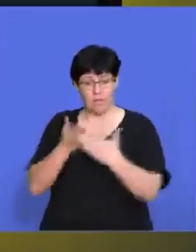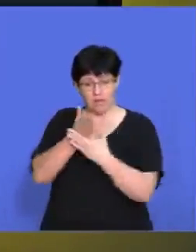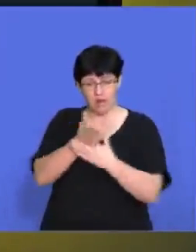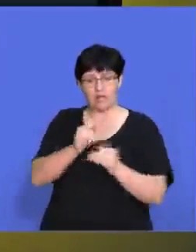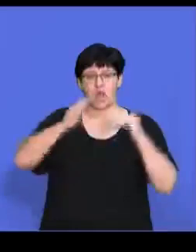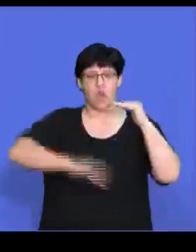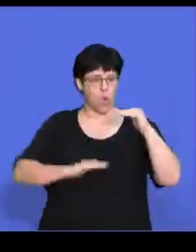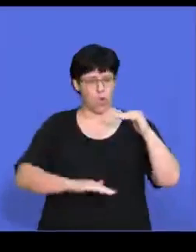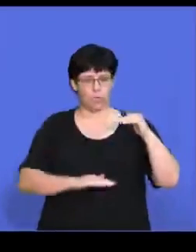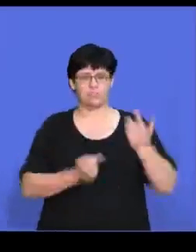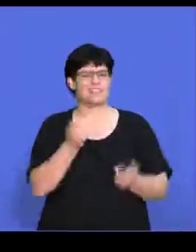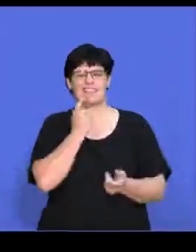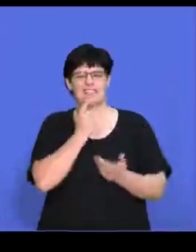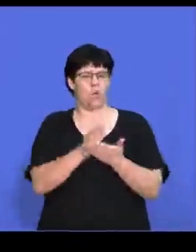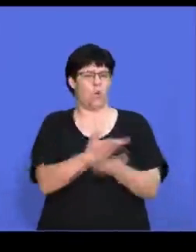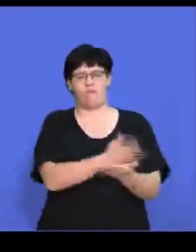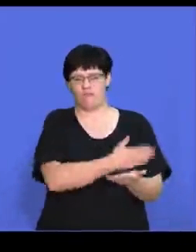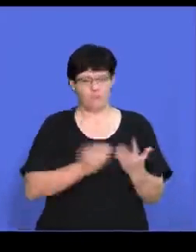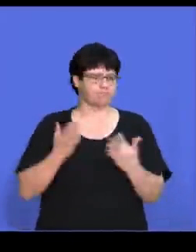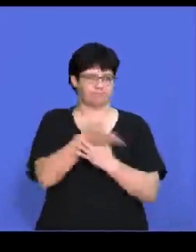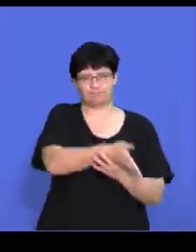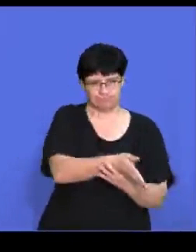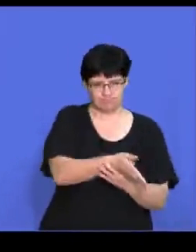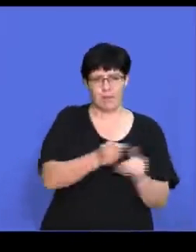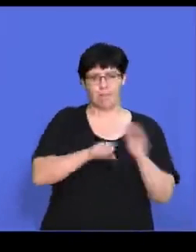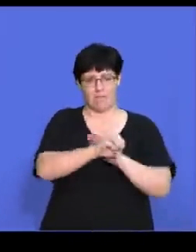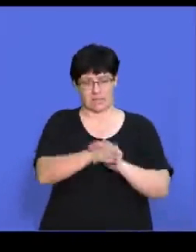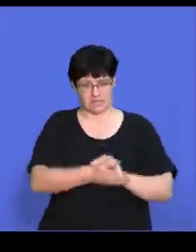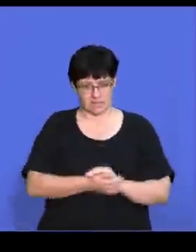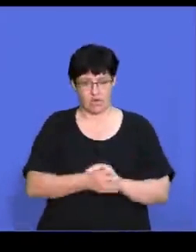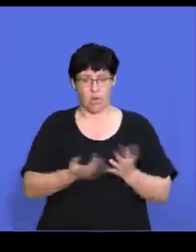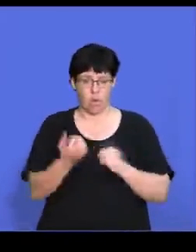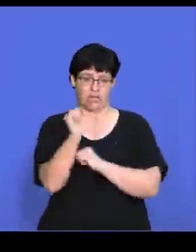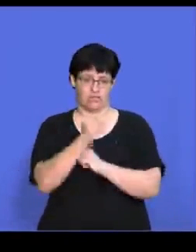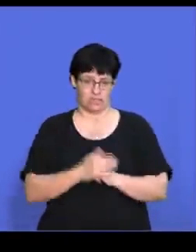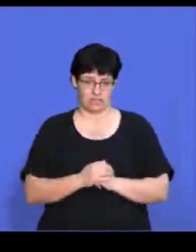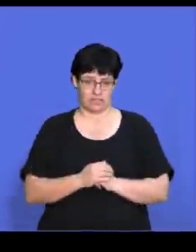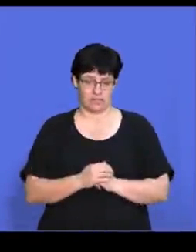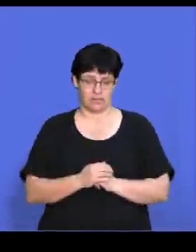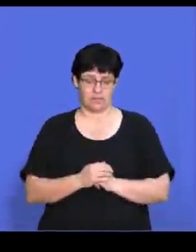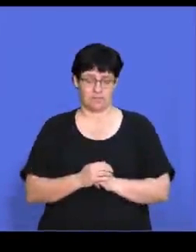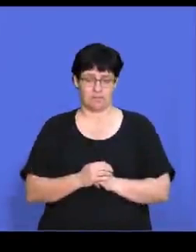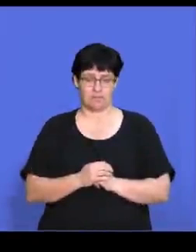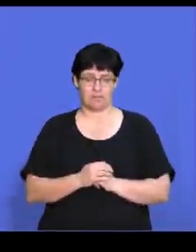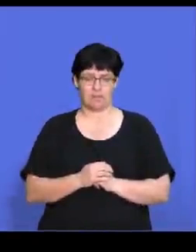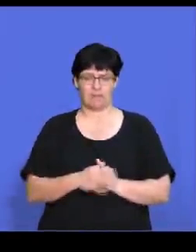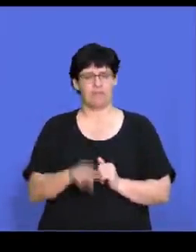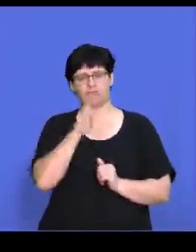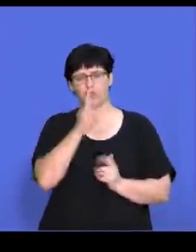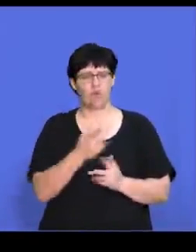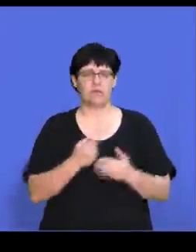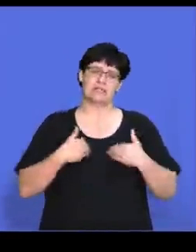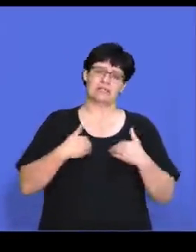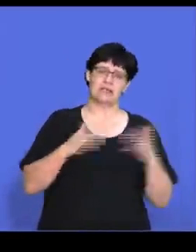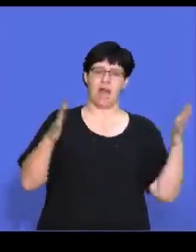low, then it is easy for new businesses to enter the market or industry. All right, so if we look, if you want to start